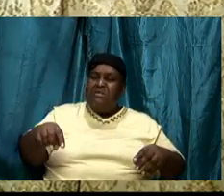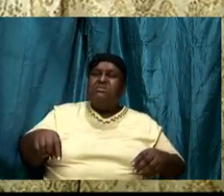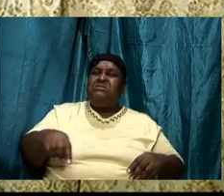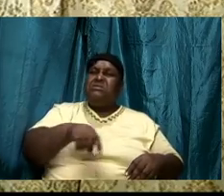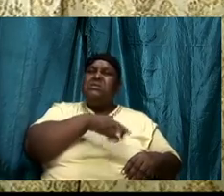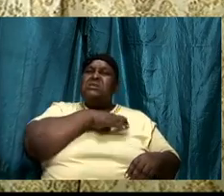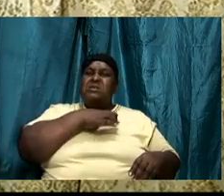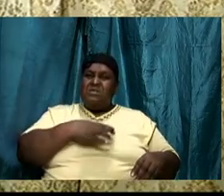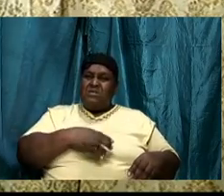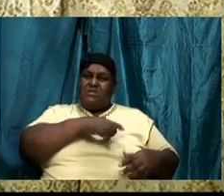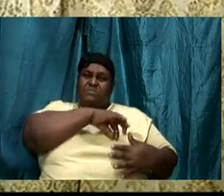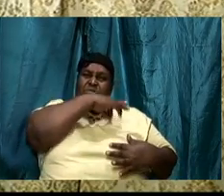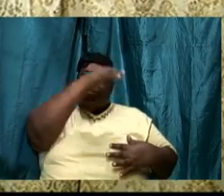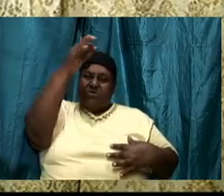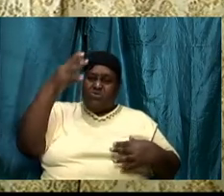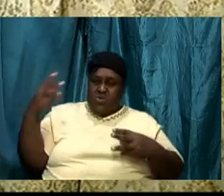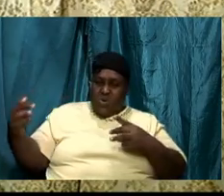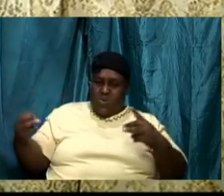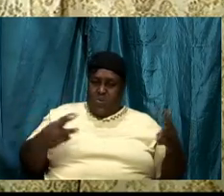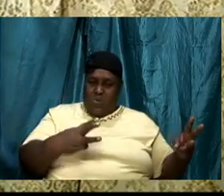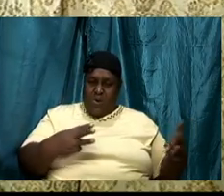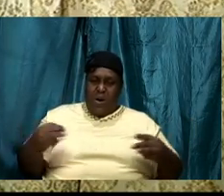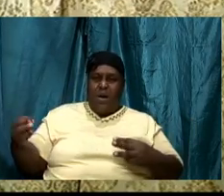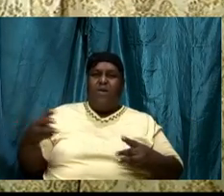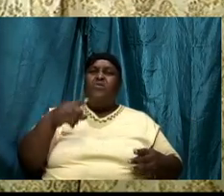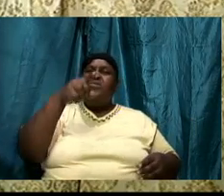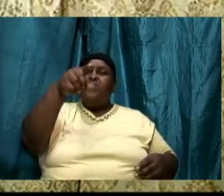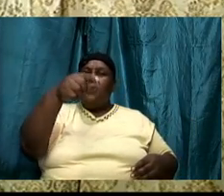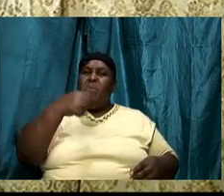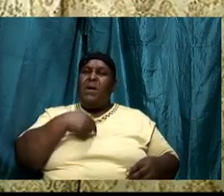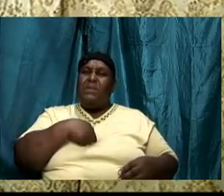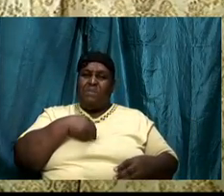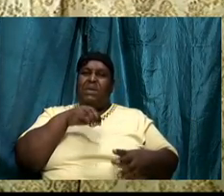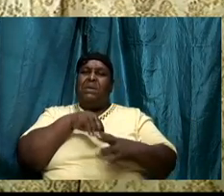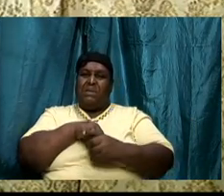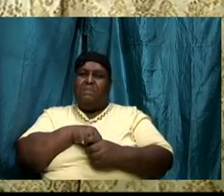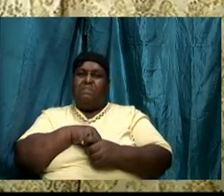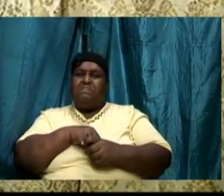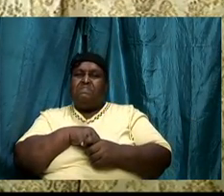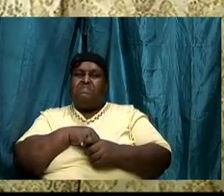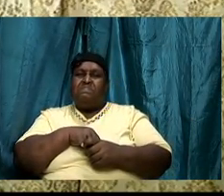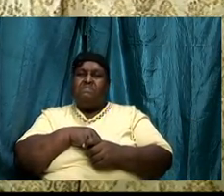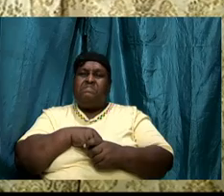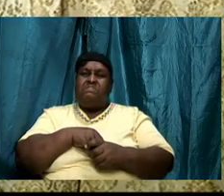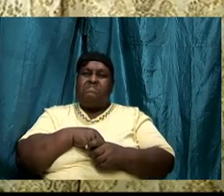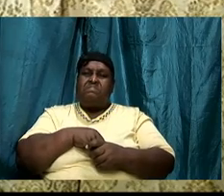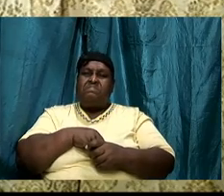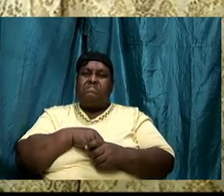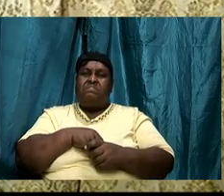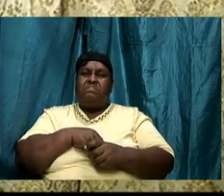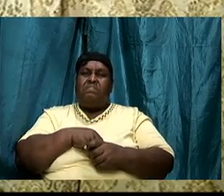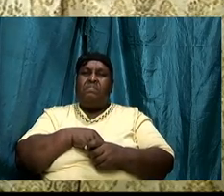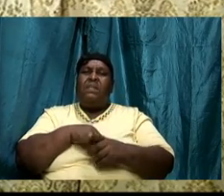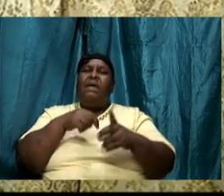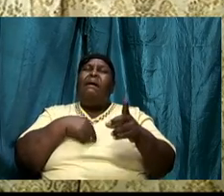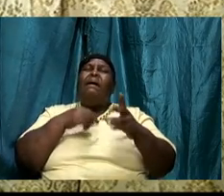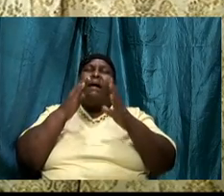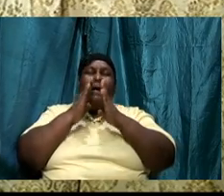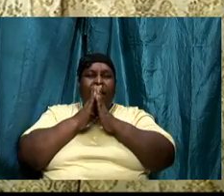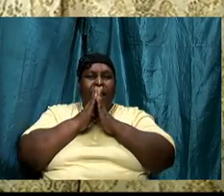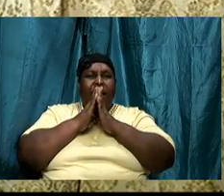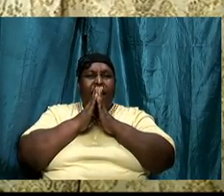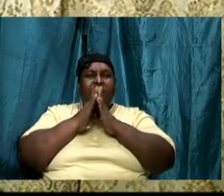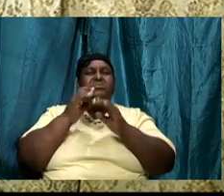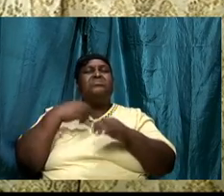and I are in saints of the most high God so I ask us to take the challenge